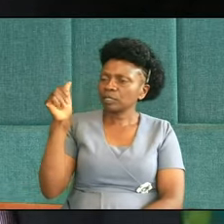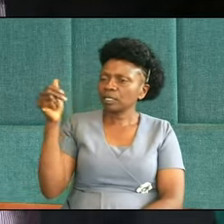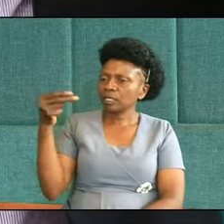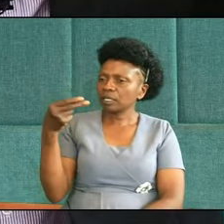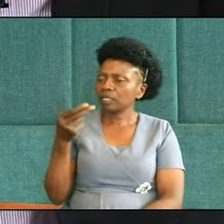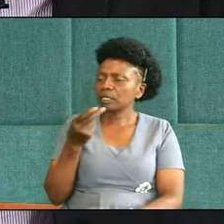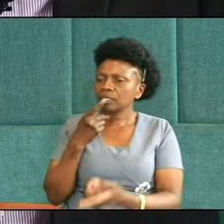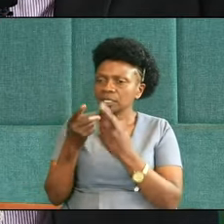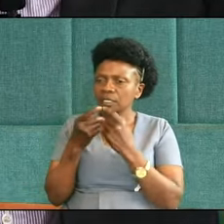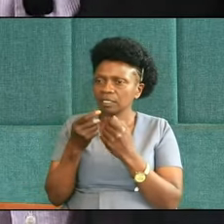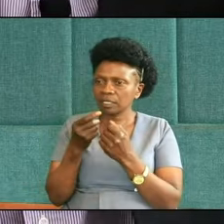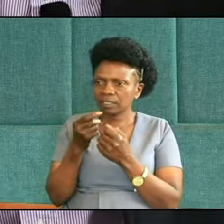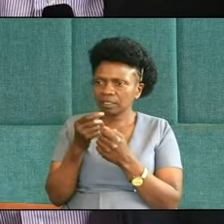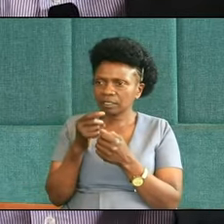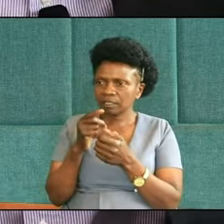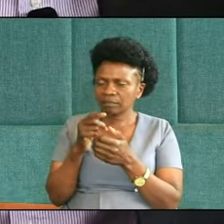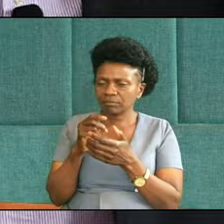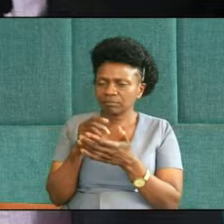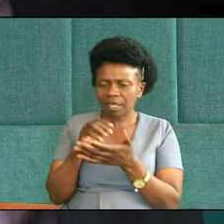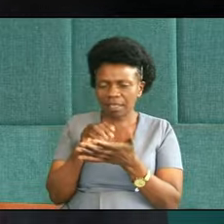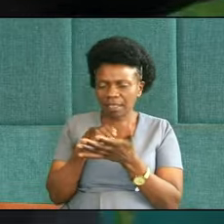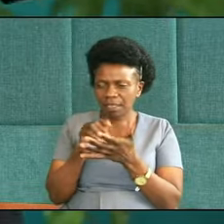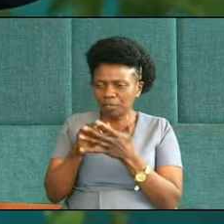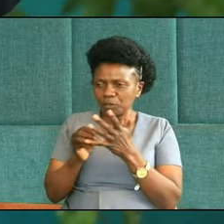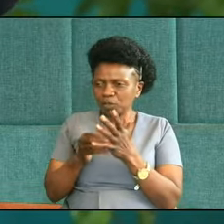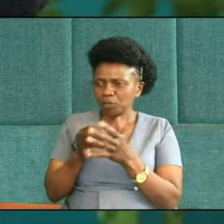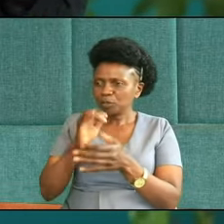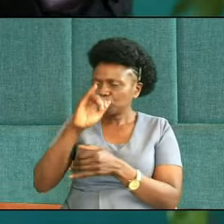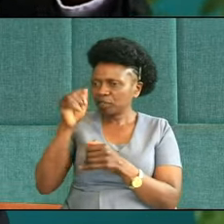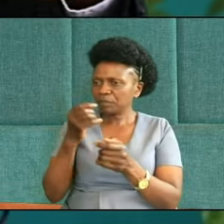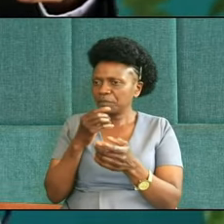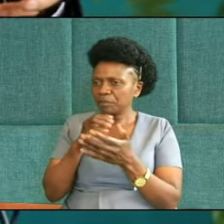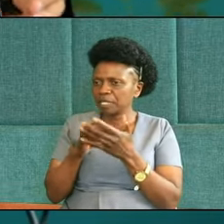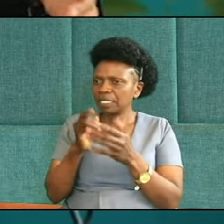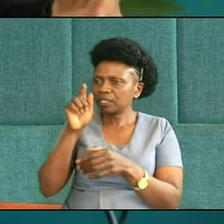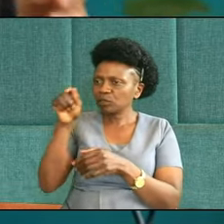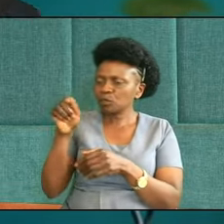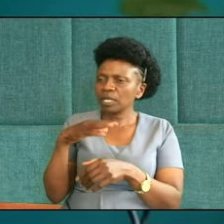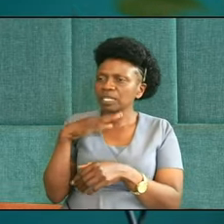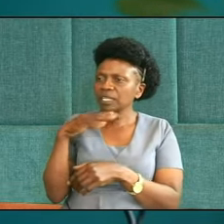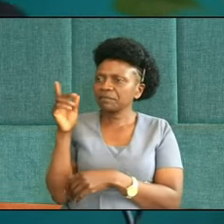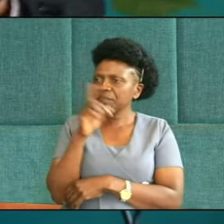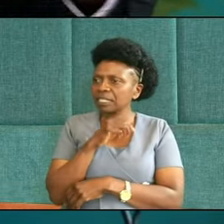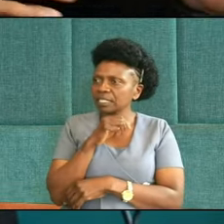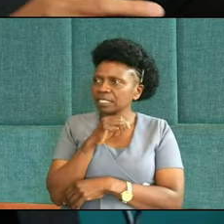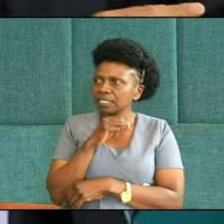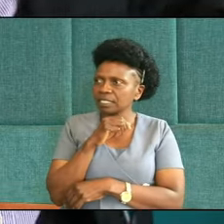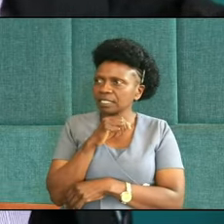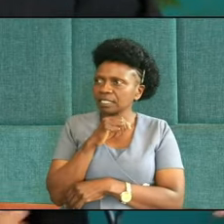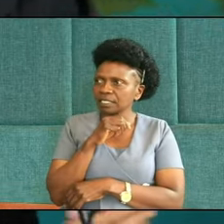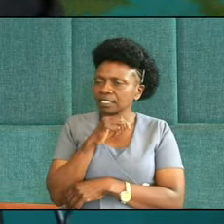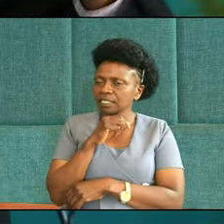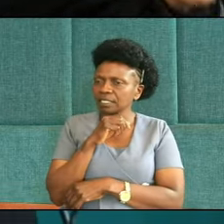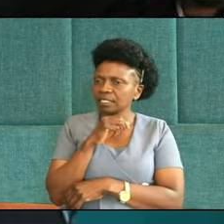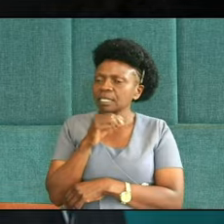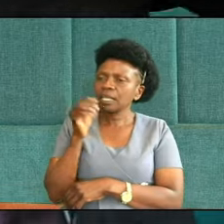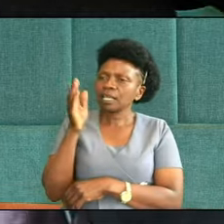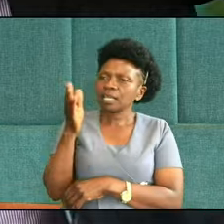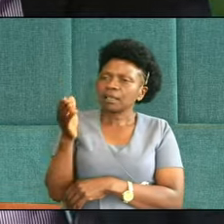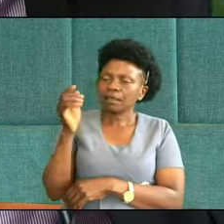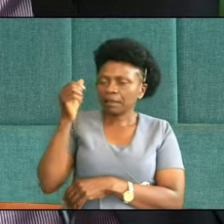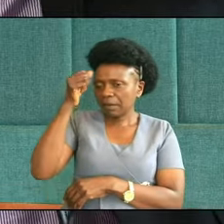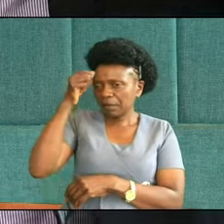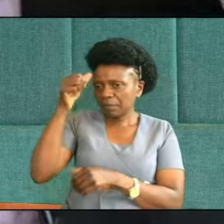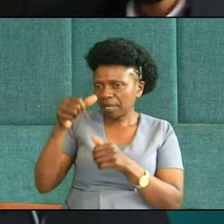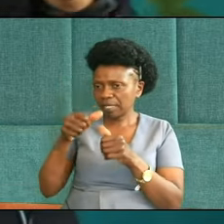and he just kept talking to the dead man, so to speak, right? But we know the man was alive. So he reminds him, this